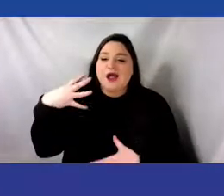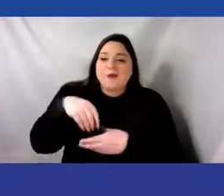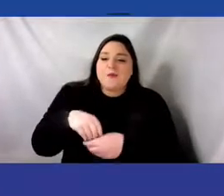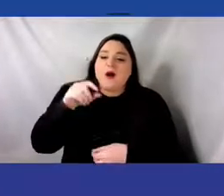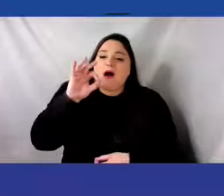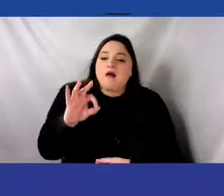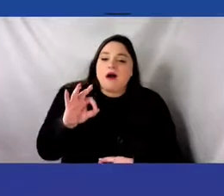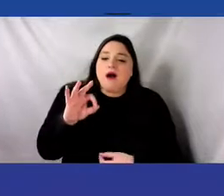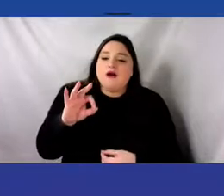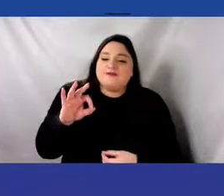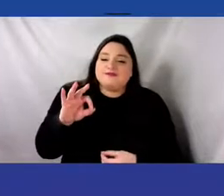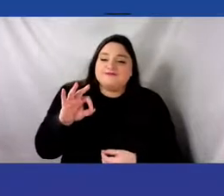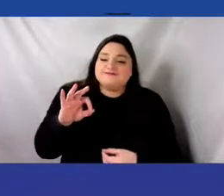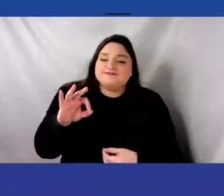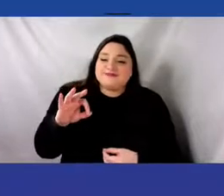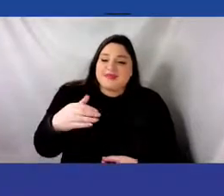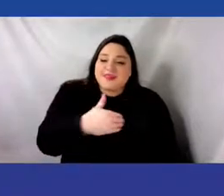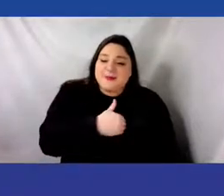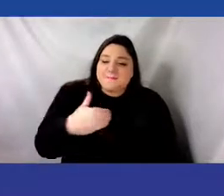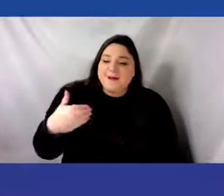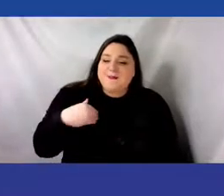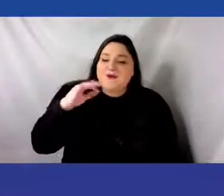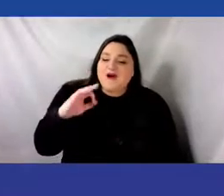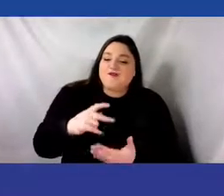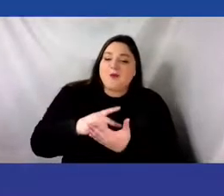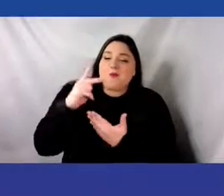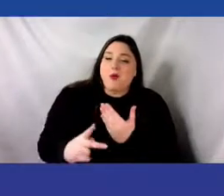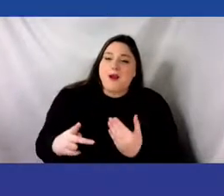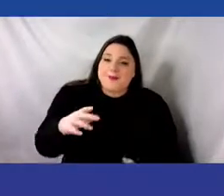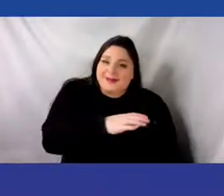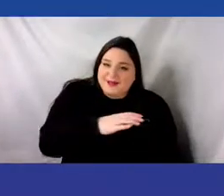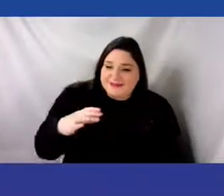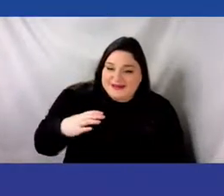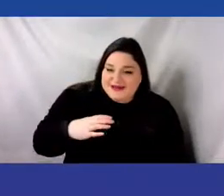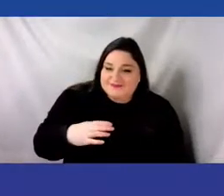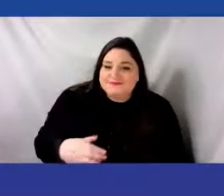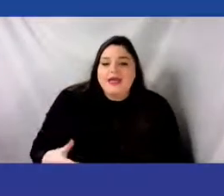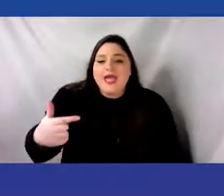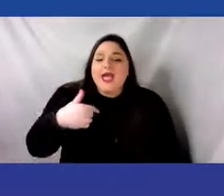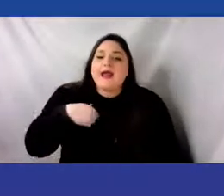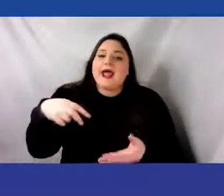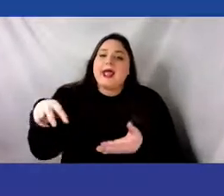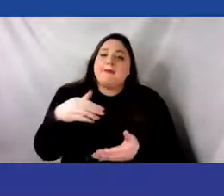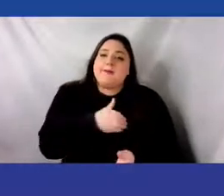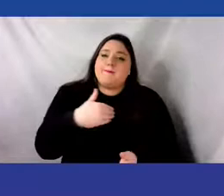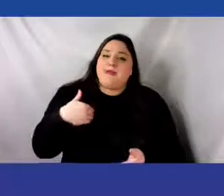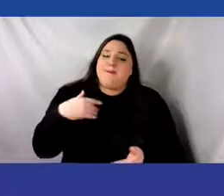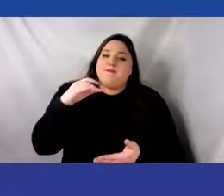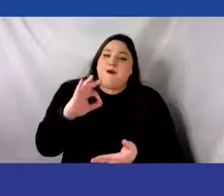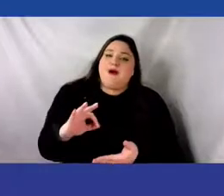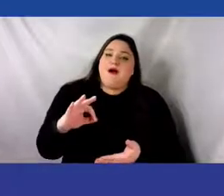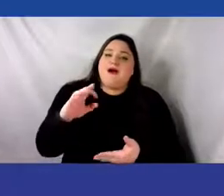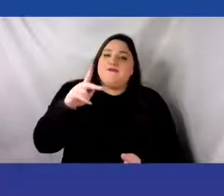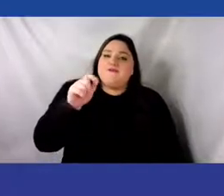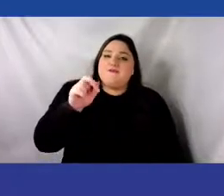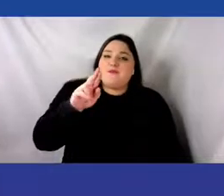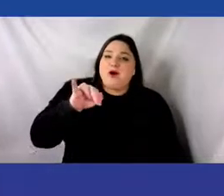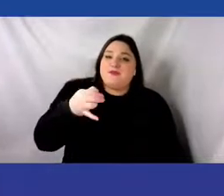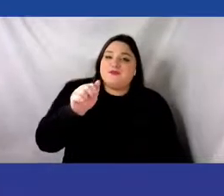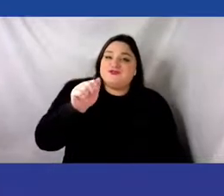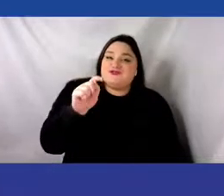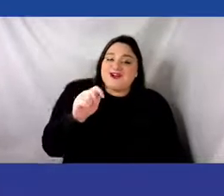I'm a dance maker, teacher, and artistic director of Parijat Desai Dance Company, and I'm signing on from Munsee,